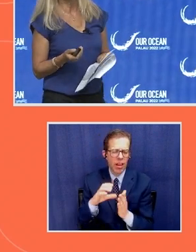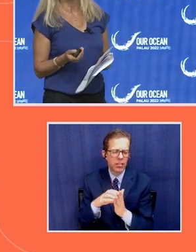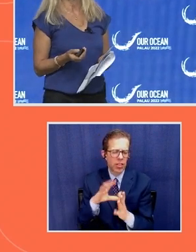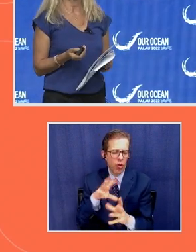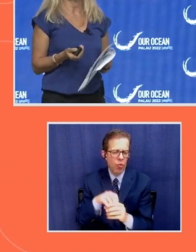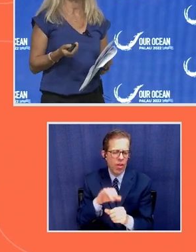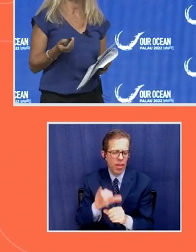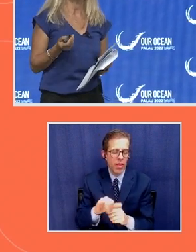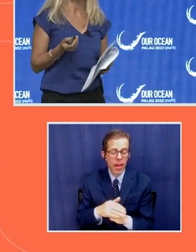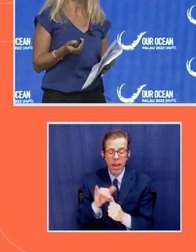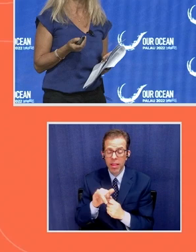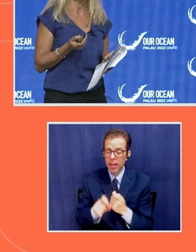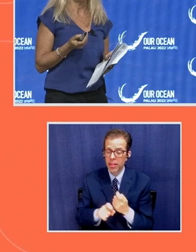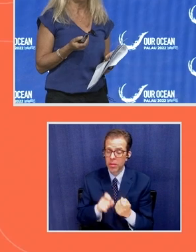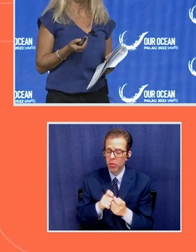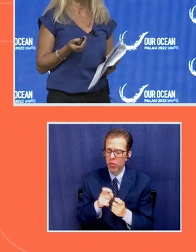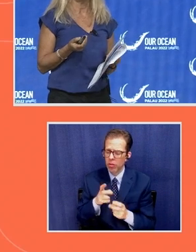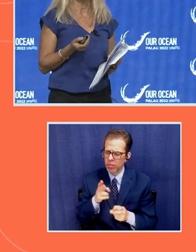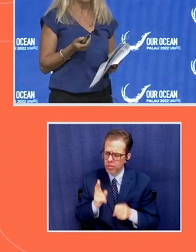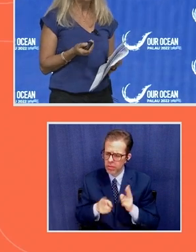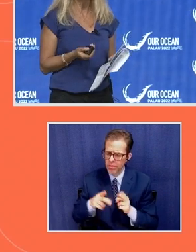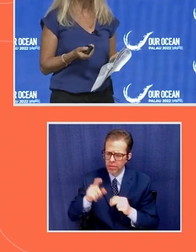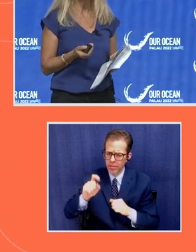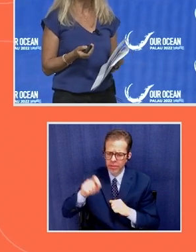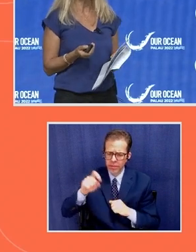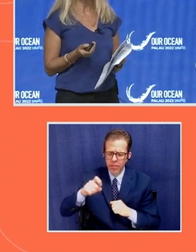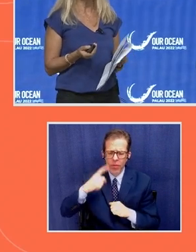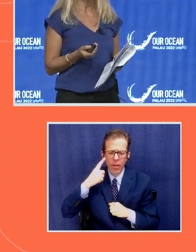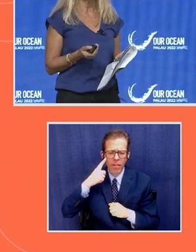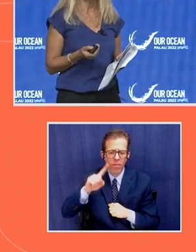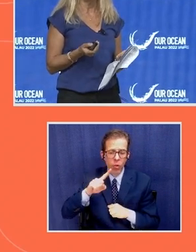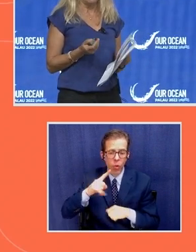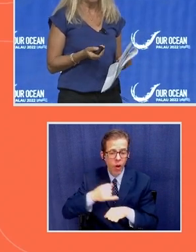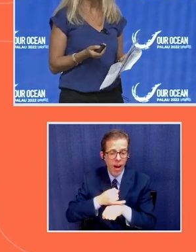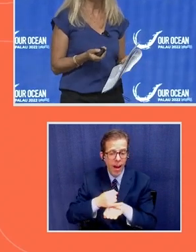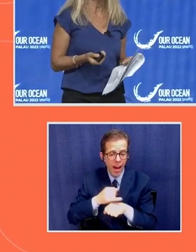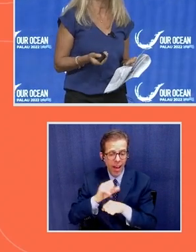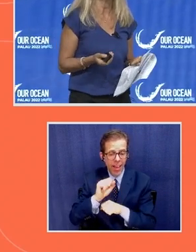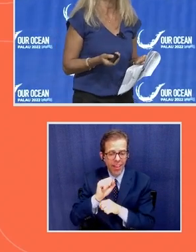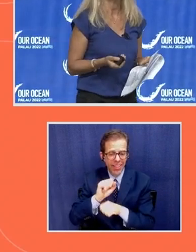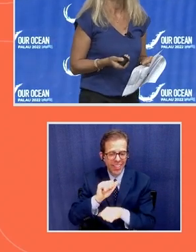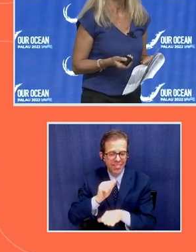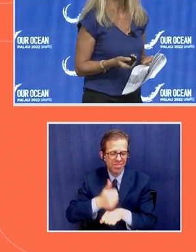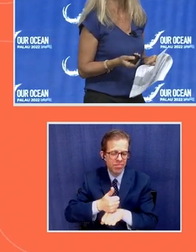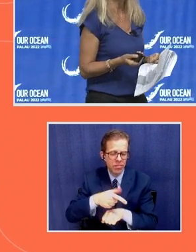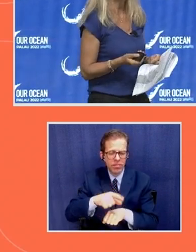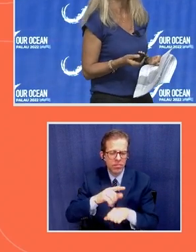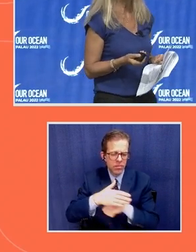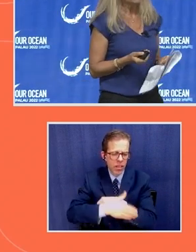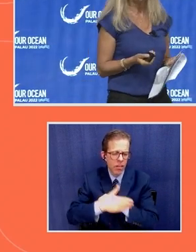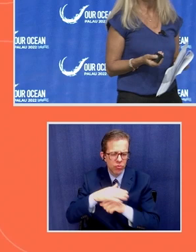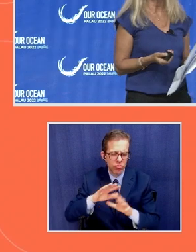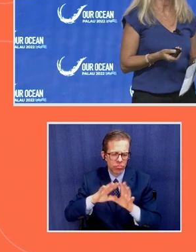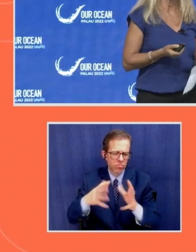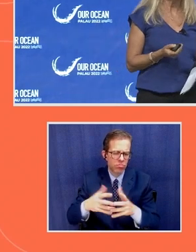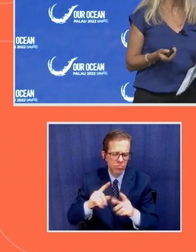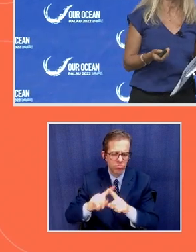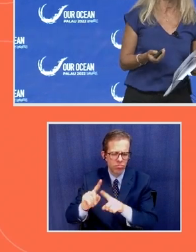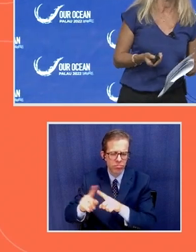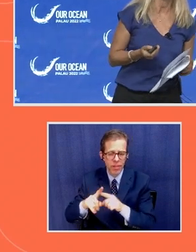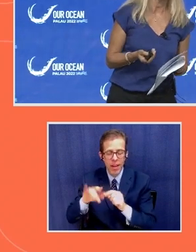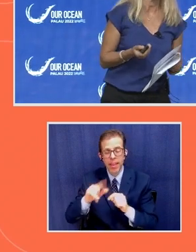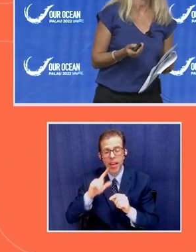particularly urgent for island states, which are extraordinarily